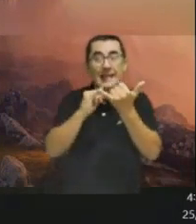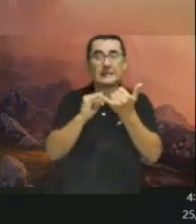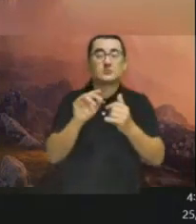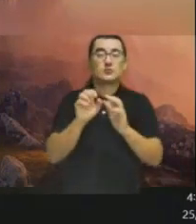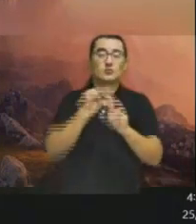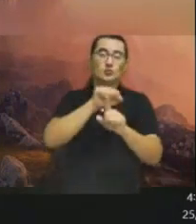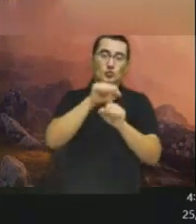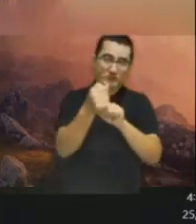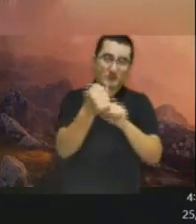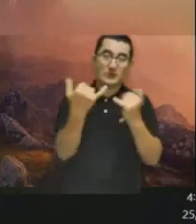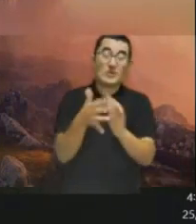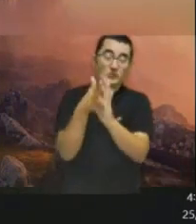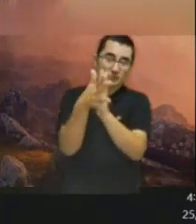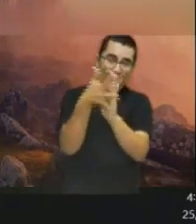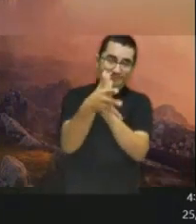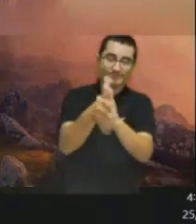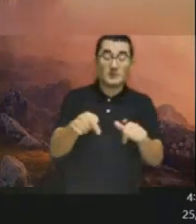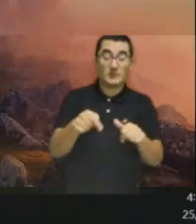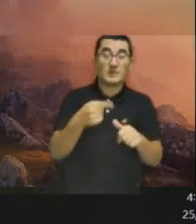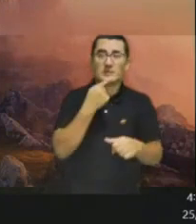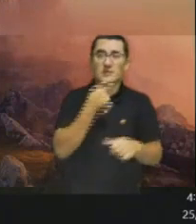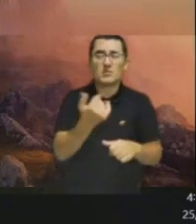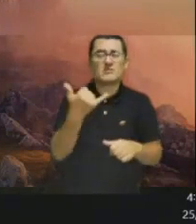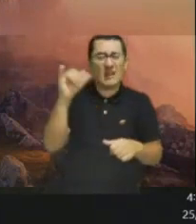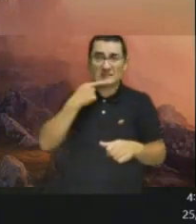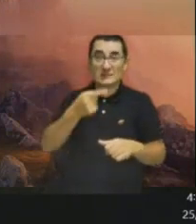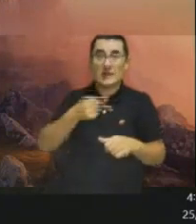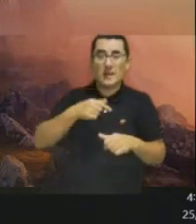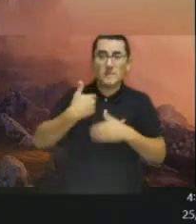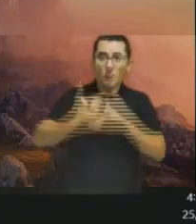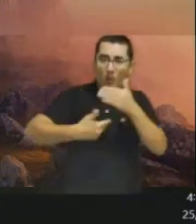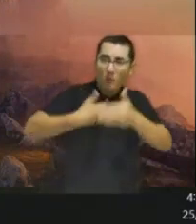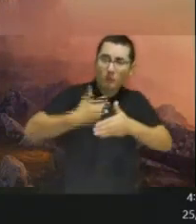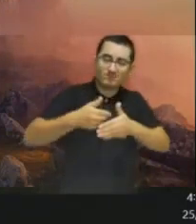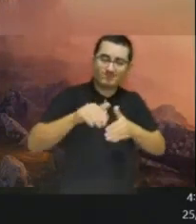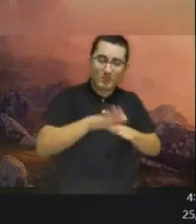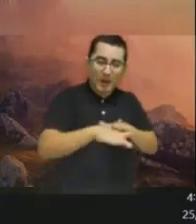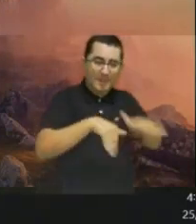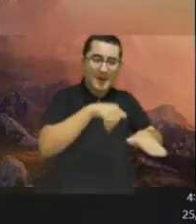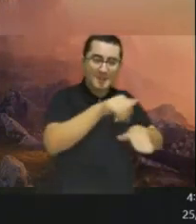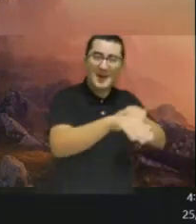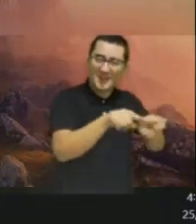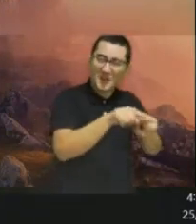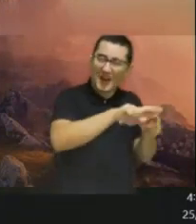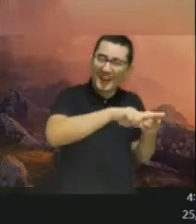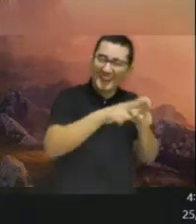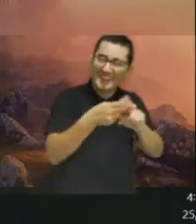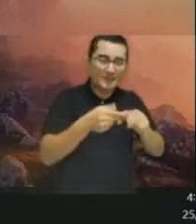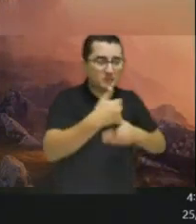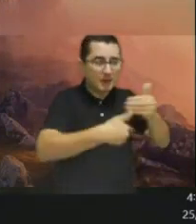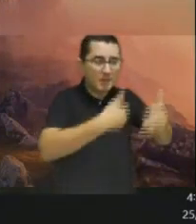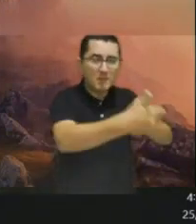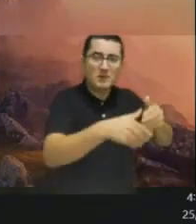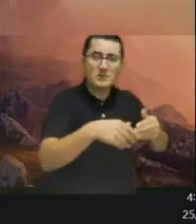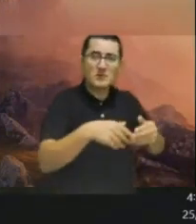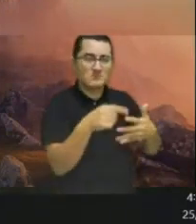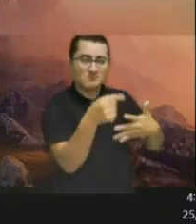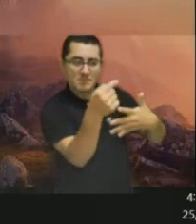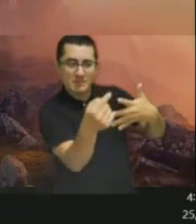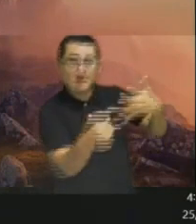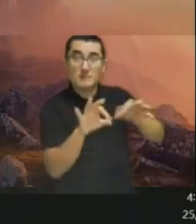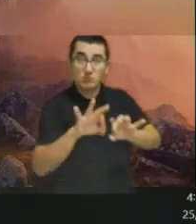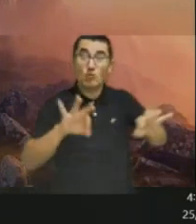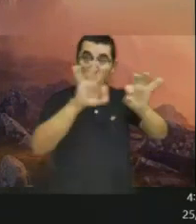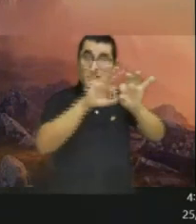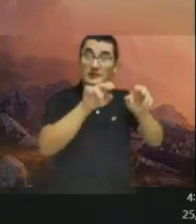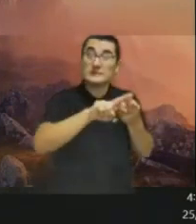message that I wanted to share with you is that we have actually taken important steps. have been working with the A and E signals with the different possibilities that